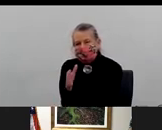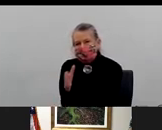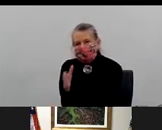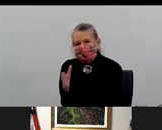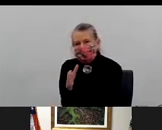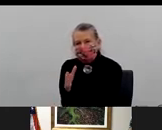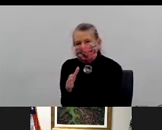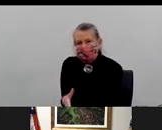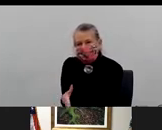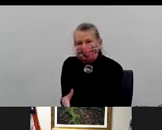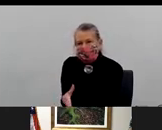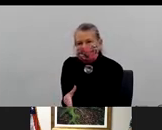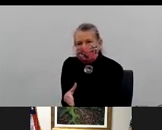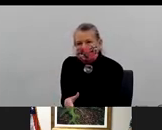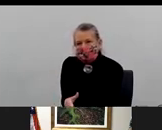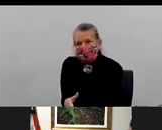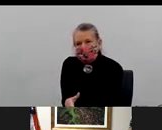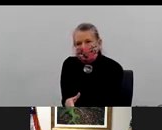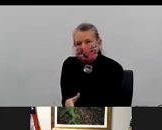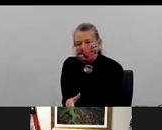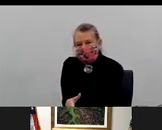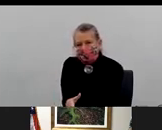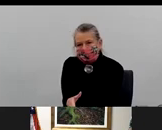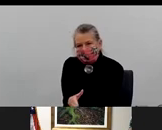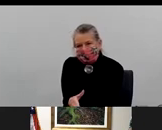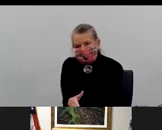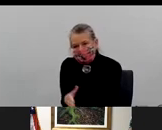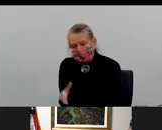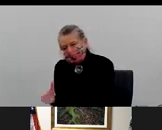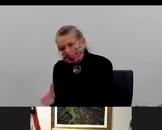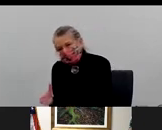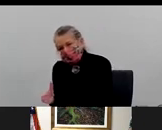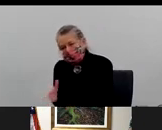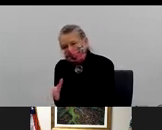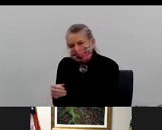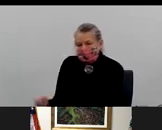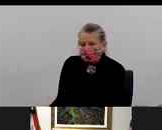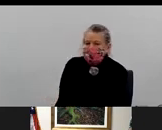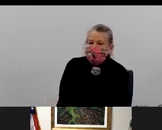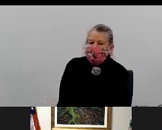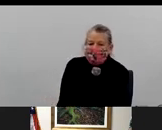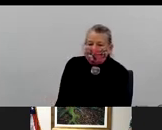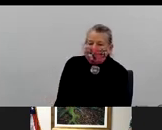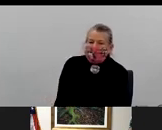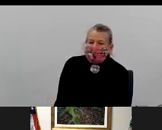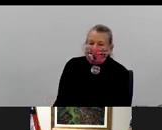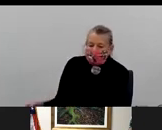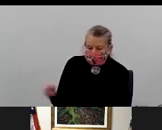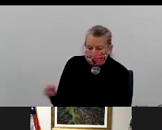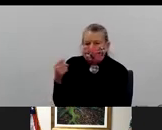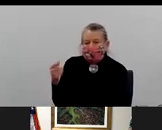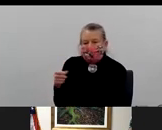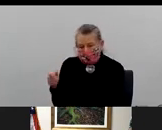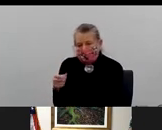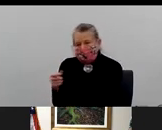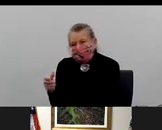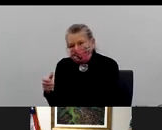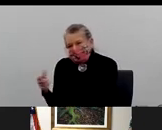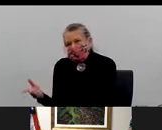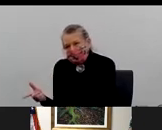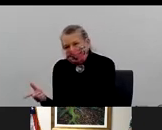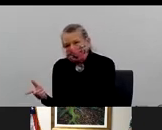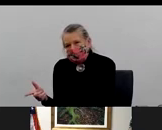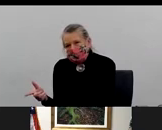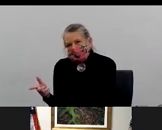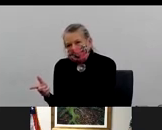realize these are folks that don't have symptoms that, you know, then it's predicted for three days in the future. Actually, one in three will